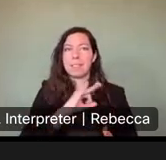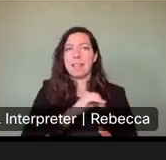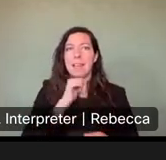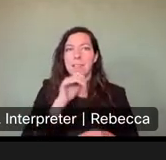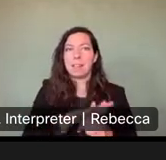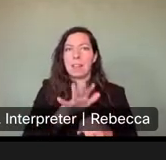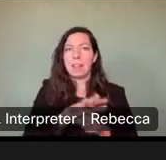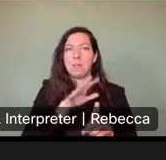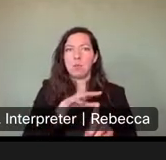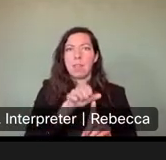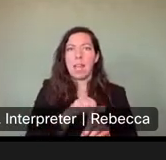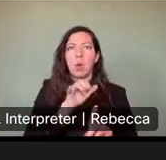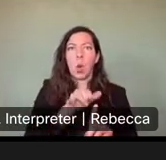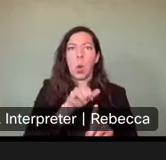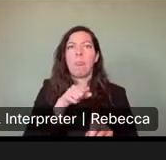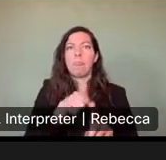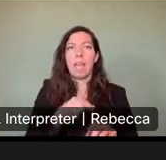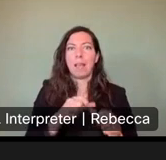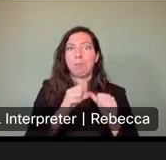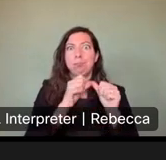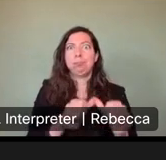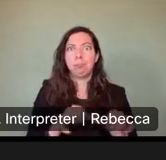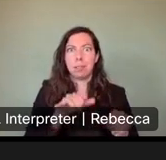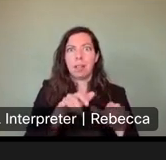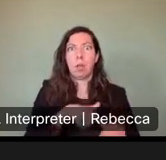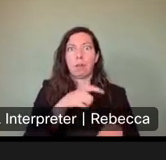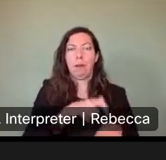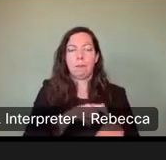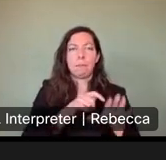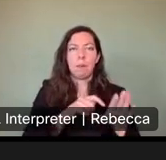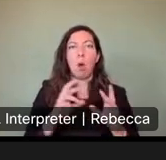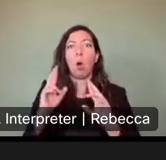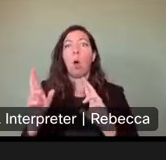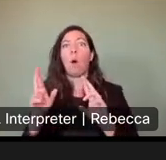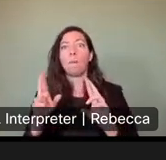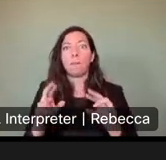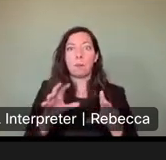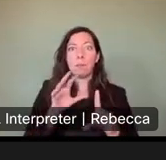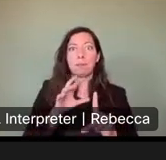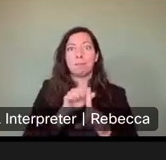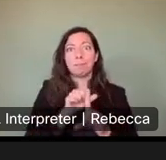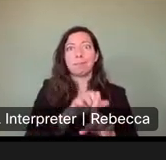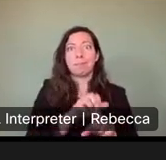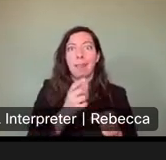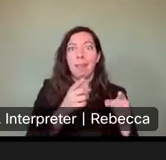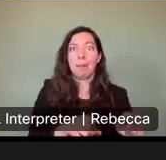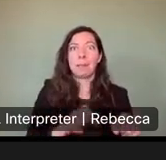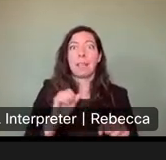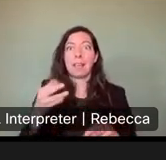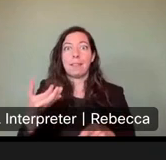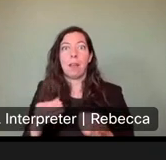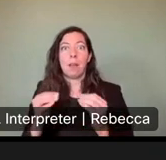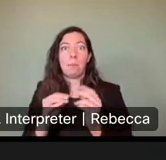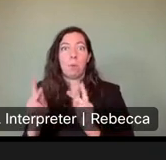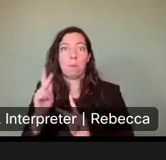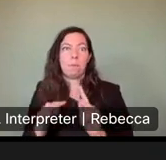but we are managing for that, um, as best we can and hopefully as we hire on more staff. We're able to better manage for that.